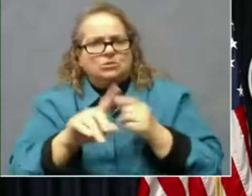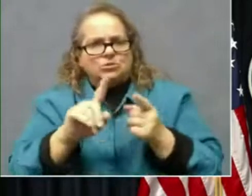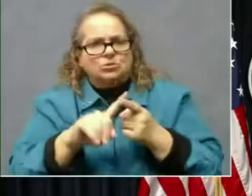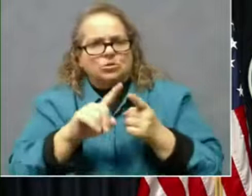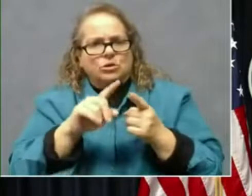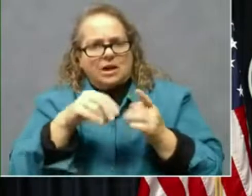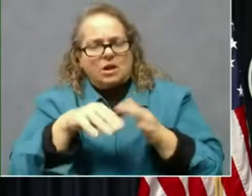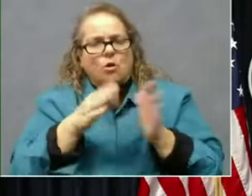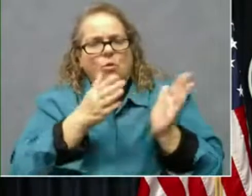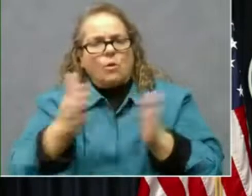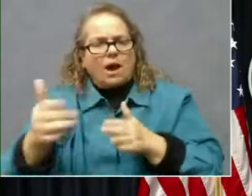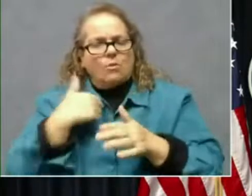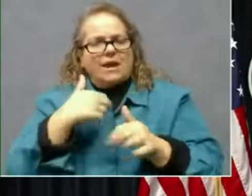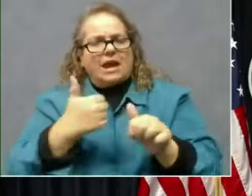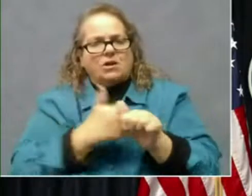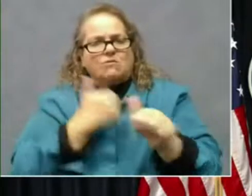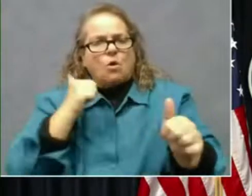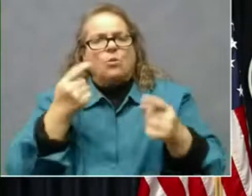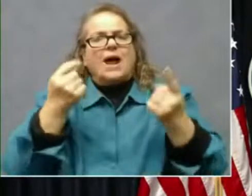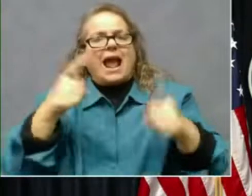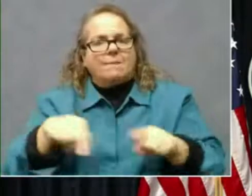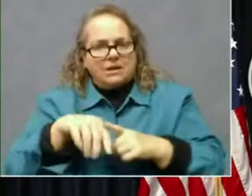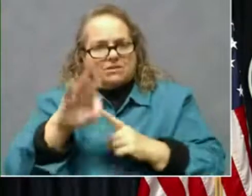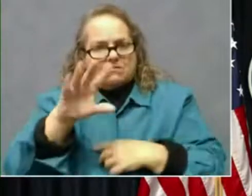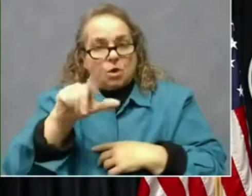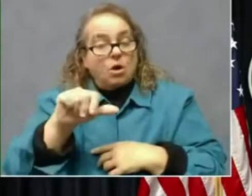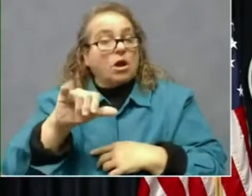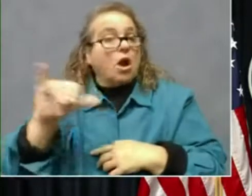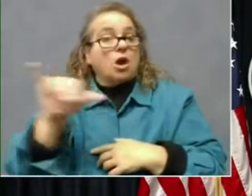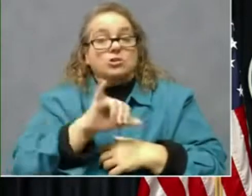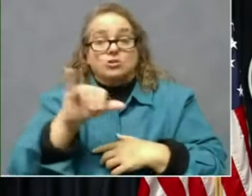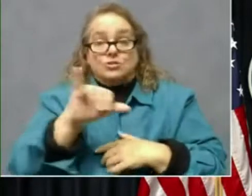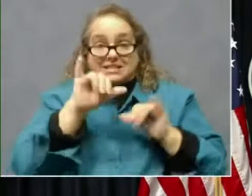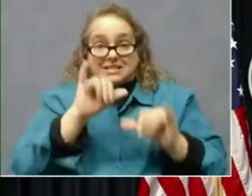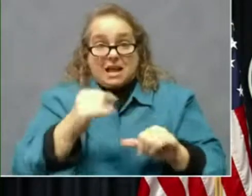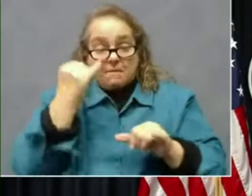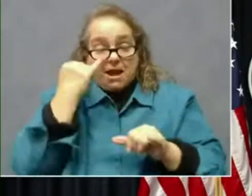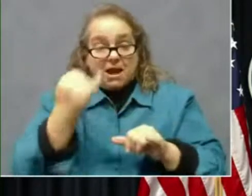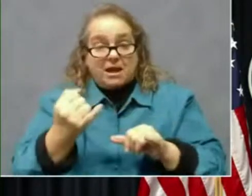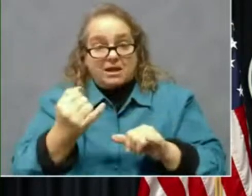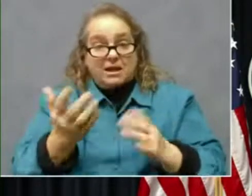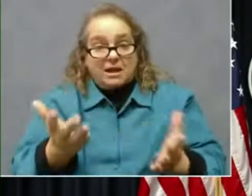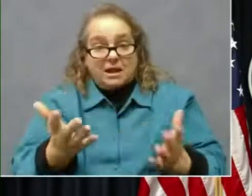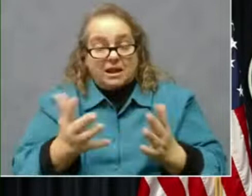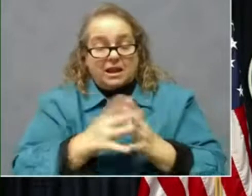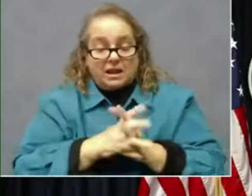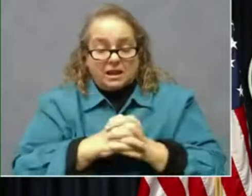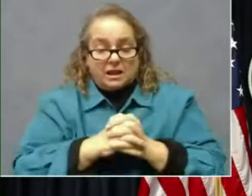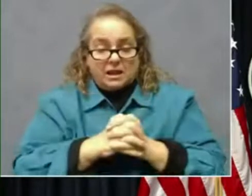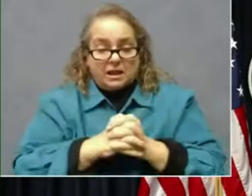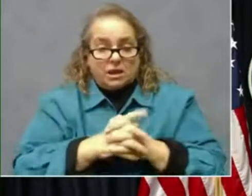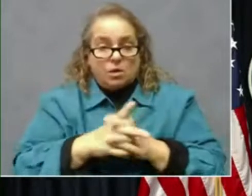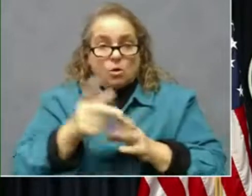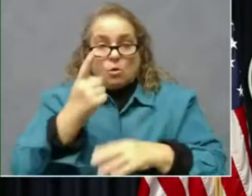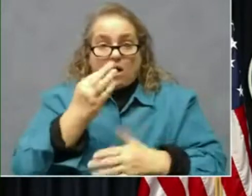what's happened in Florida? And then in that same vein, you know, one of the things that Governor Mike DeWine said in